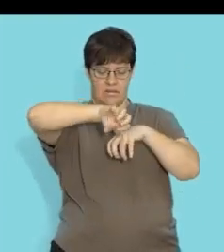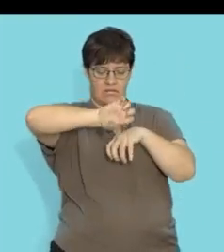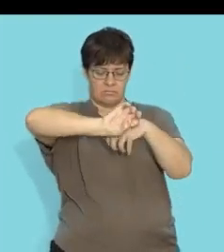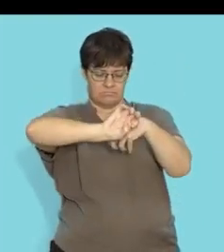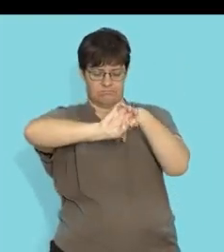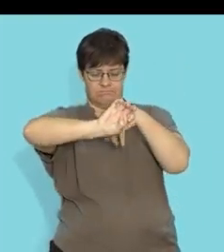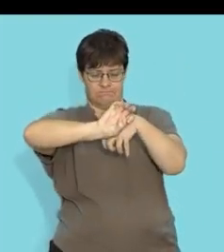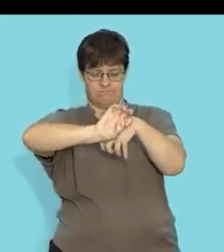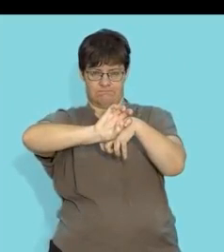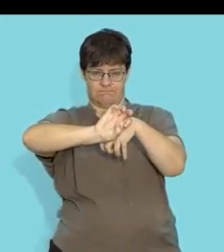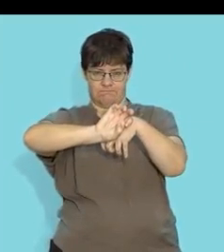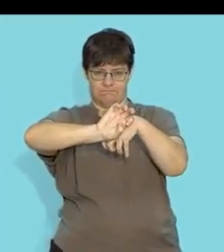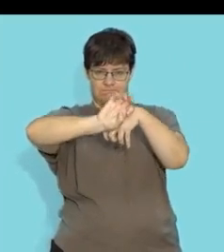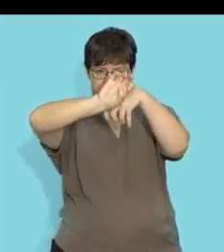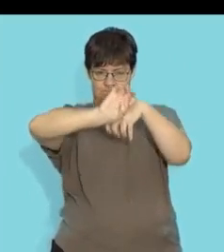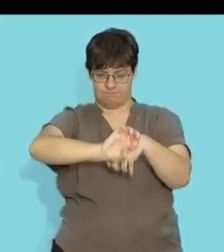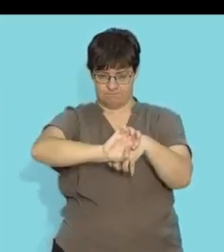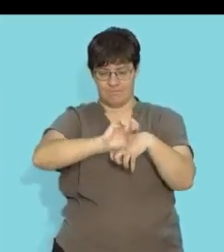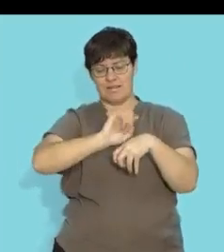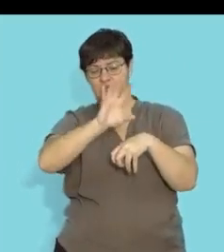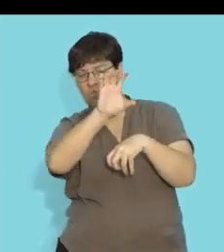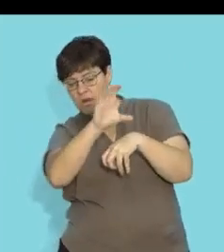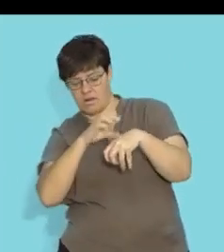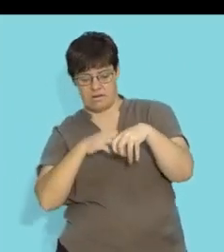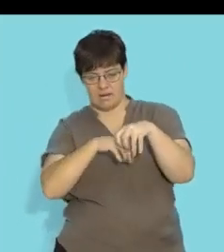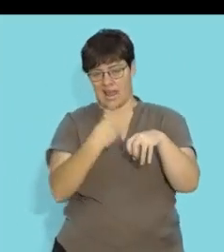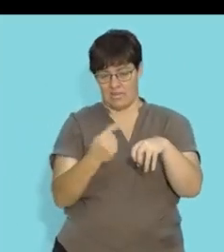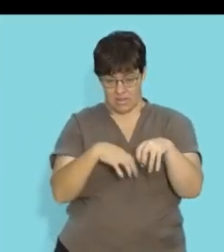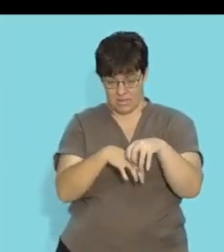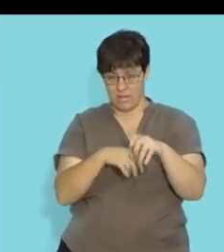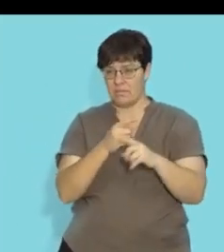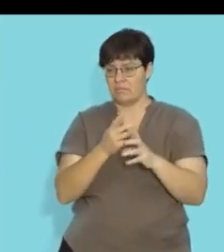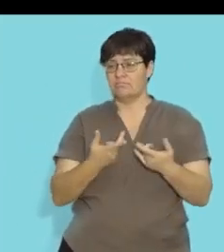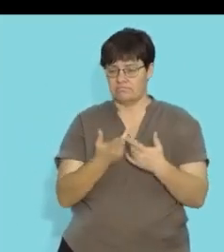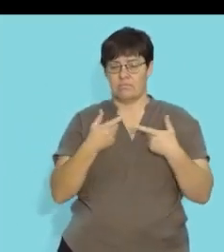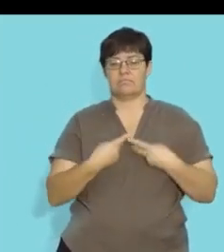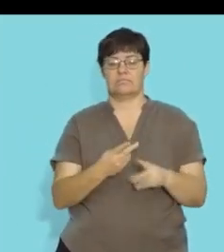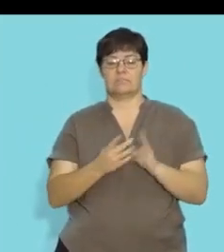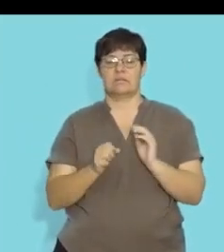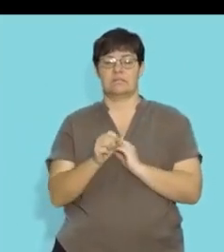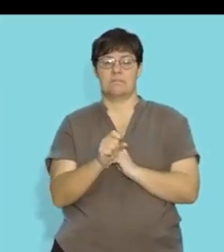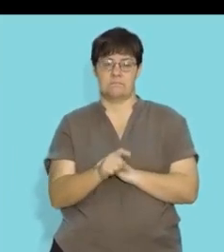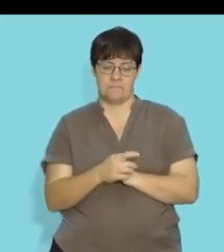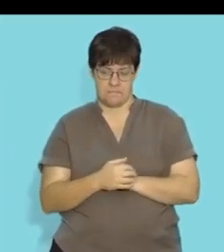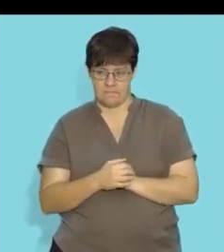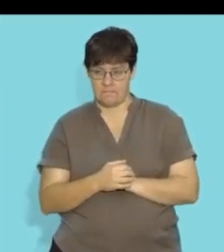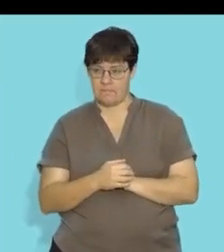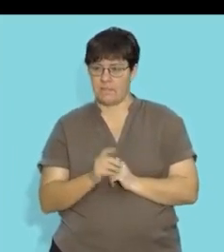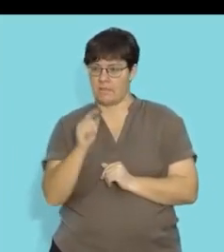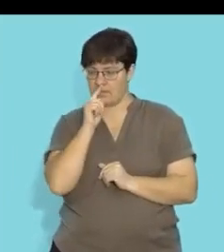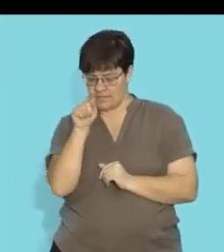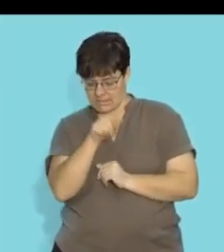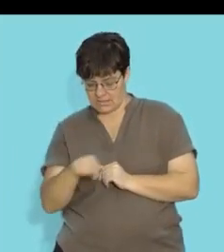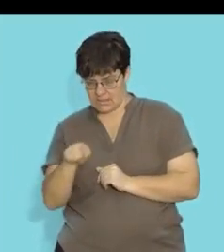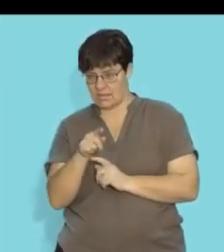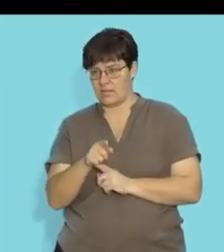and so this process that is occurring here is the production of your sperm cells which are we see right here